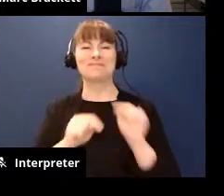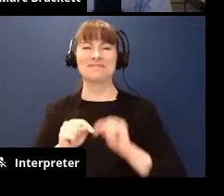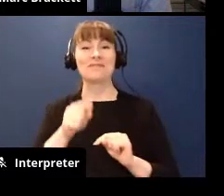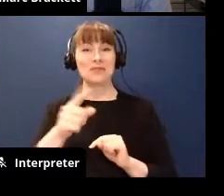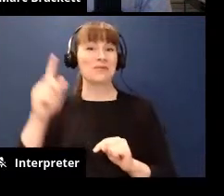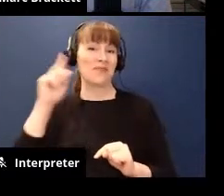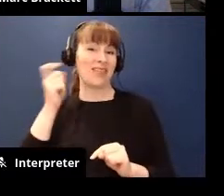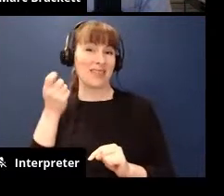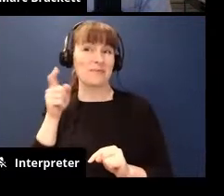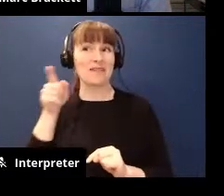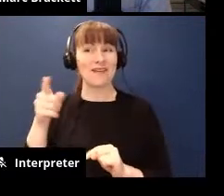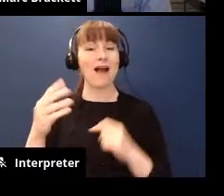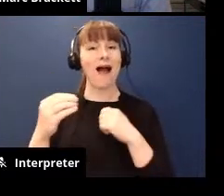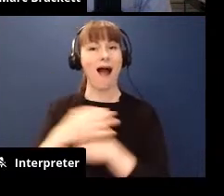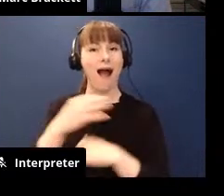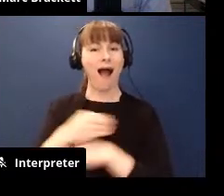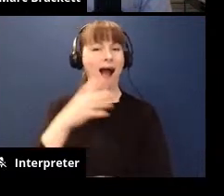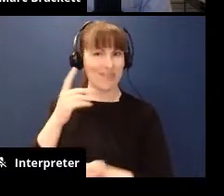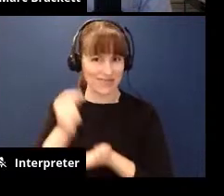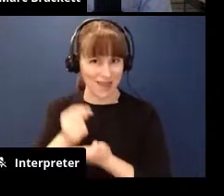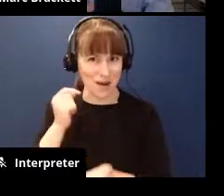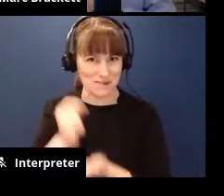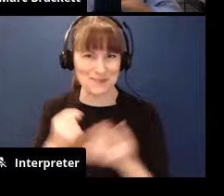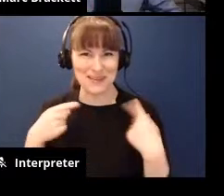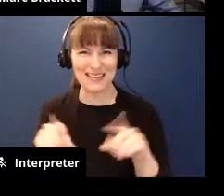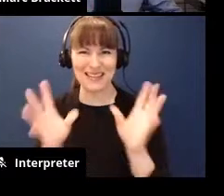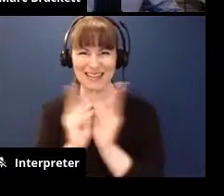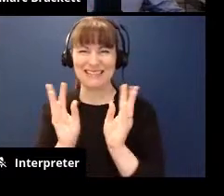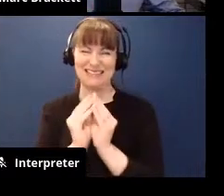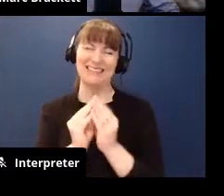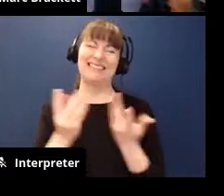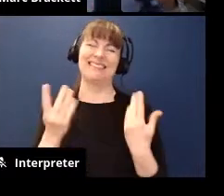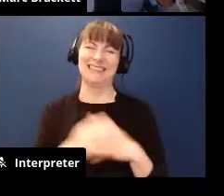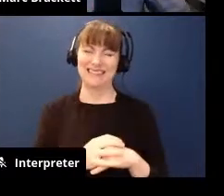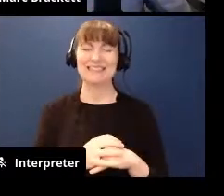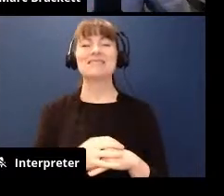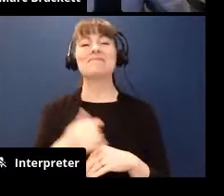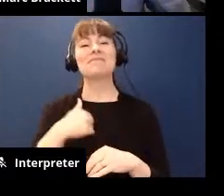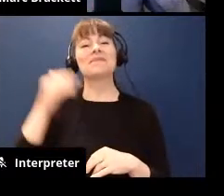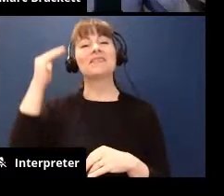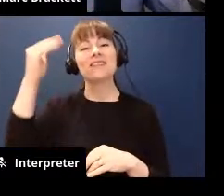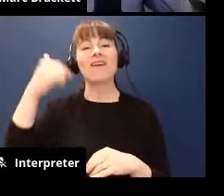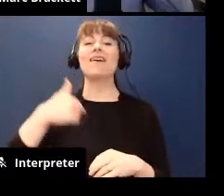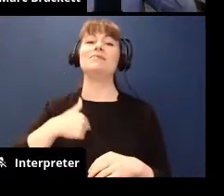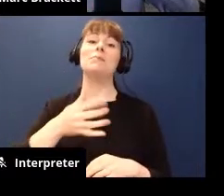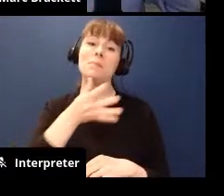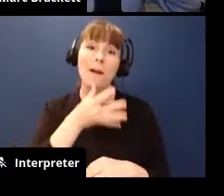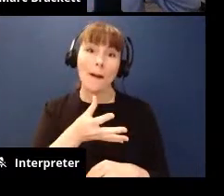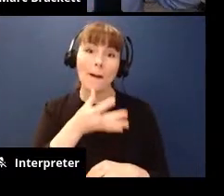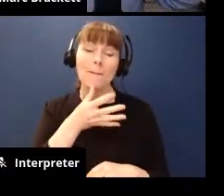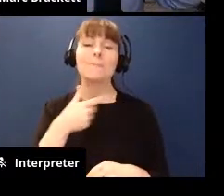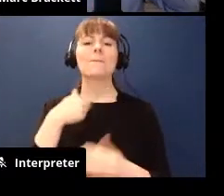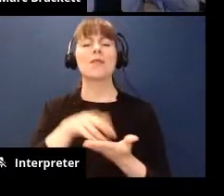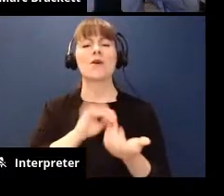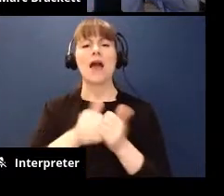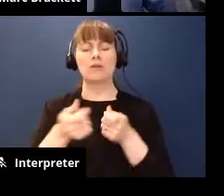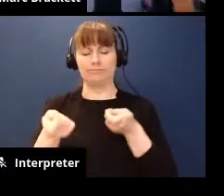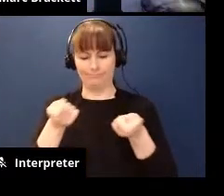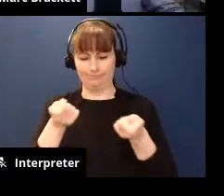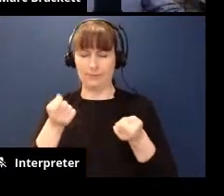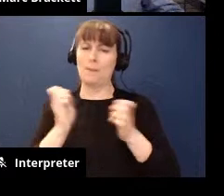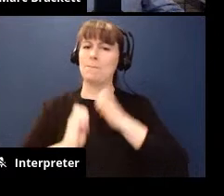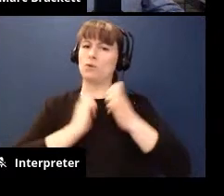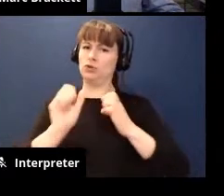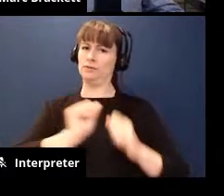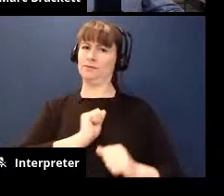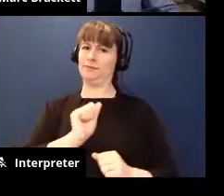little bit of Mark giving me some therapy and as an adult as a mom learn how to regulate my emotions but